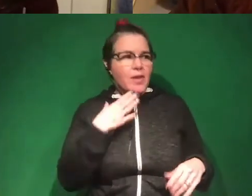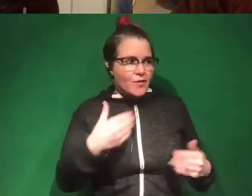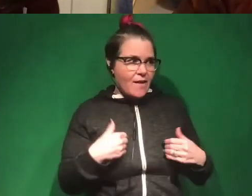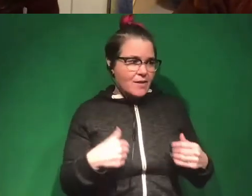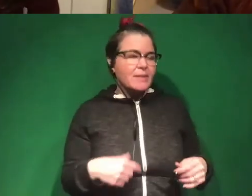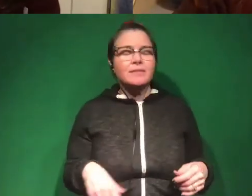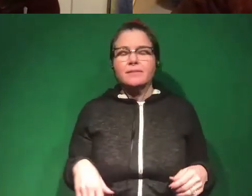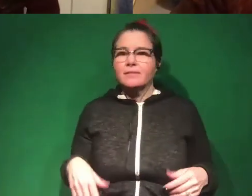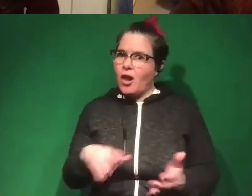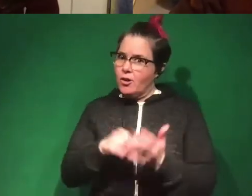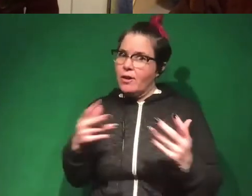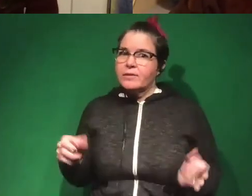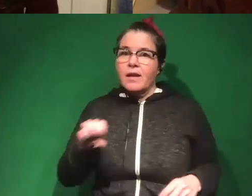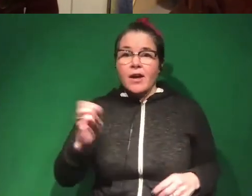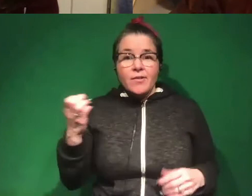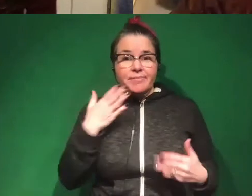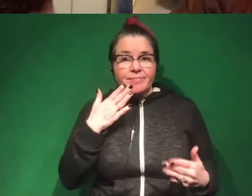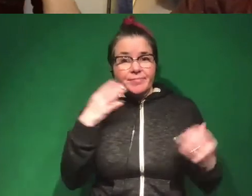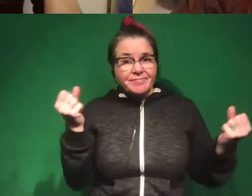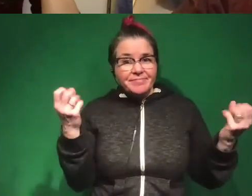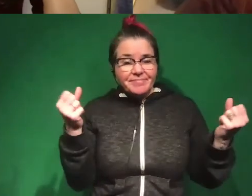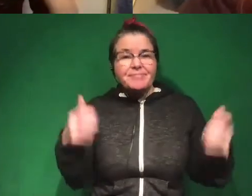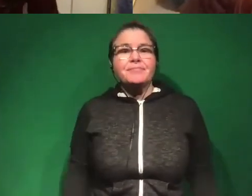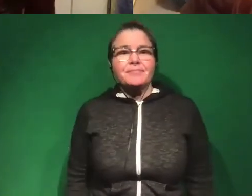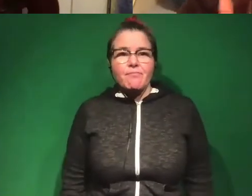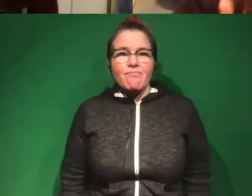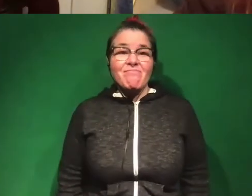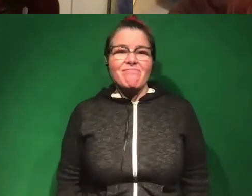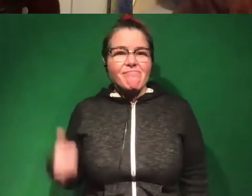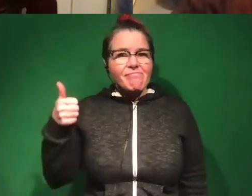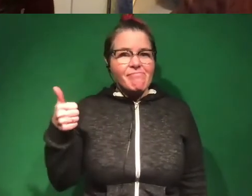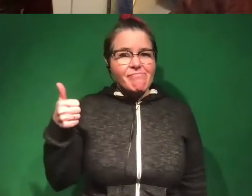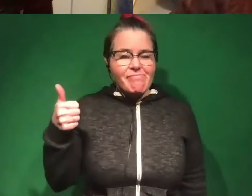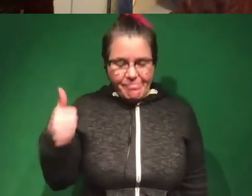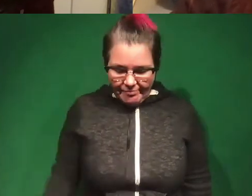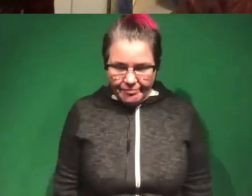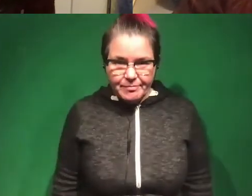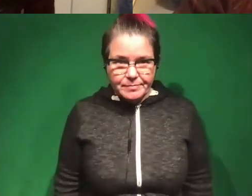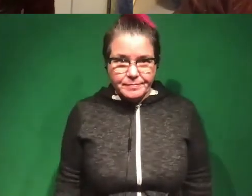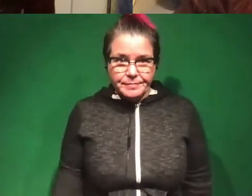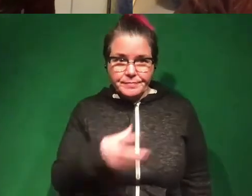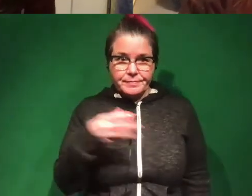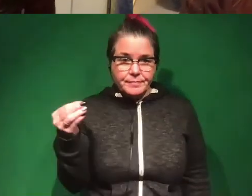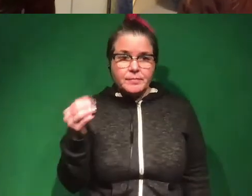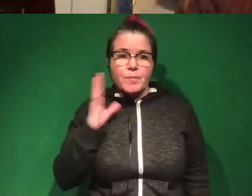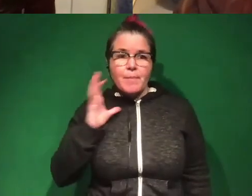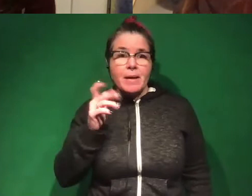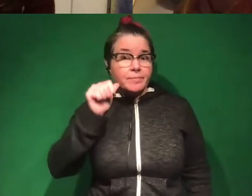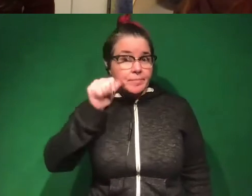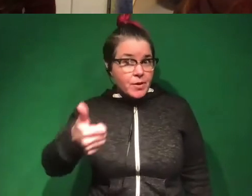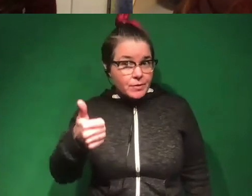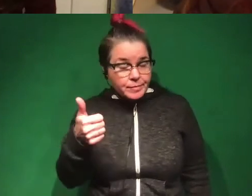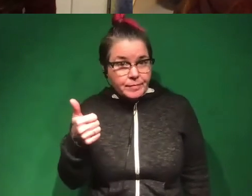everybody else did too. Uh, Erin, thank you for signing for us as always. Erin. Thank you. Erin. Uh, and we will be back tomorrow